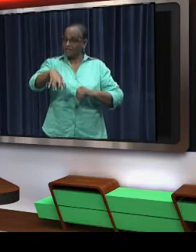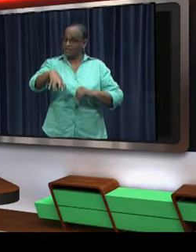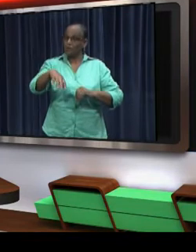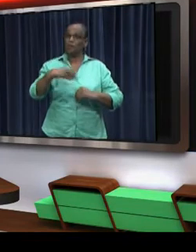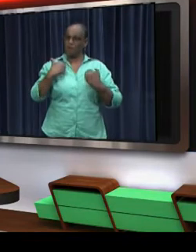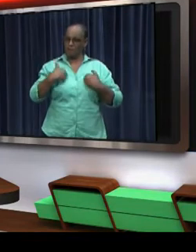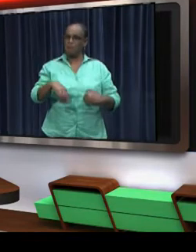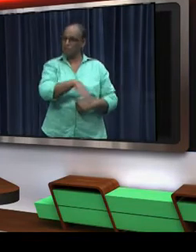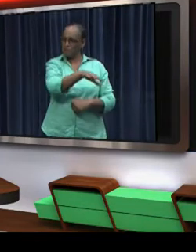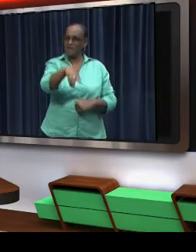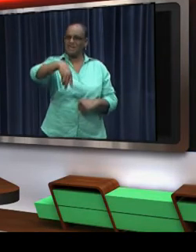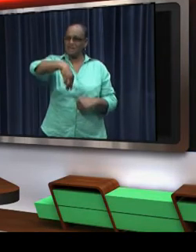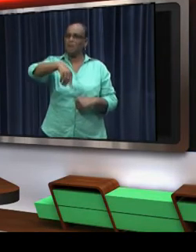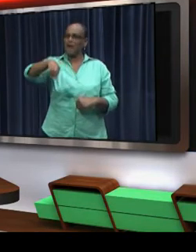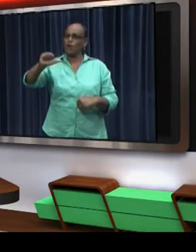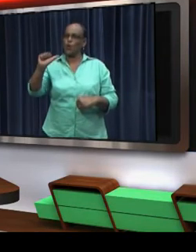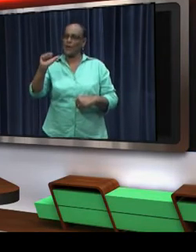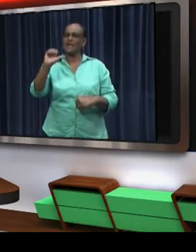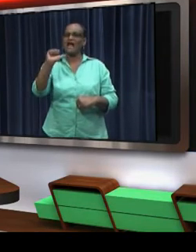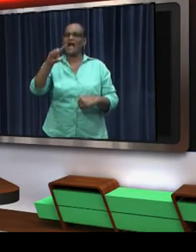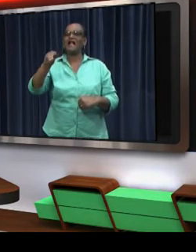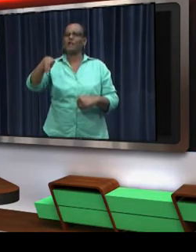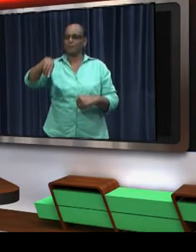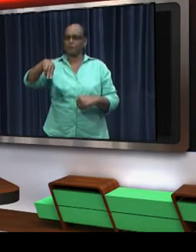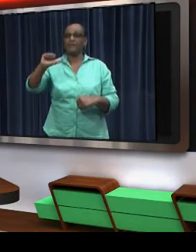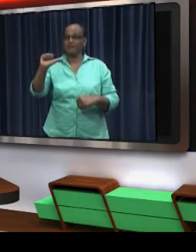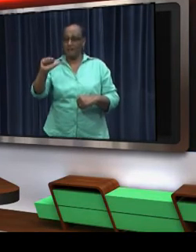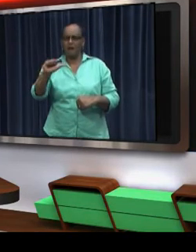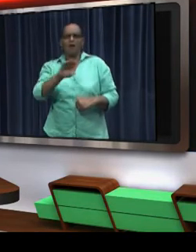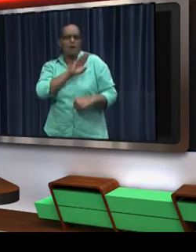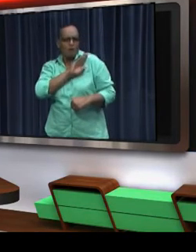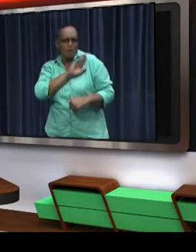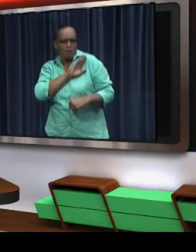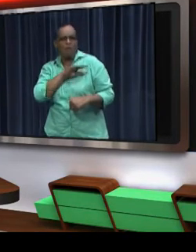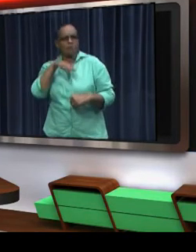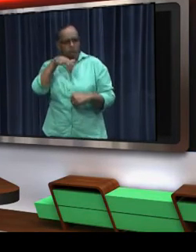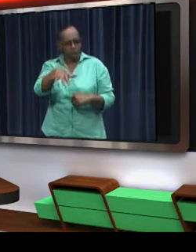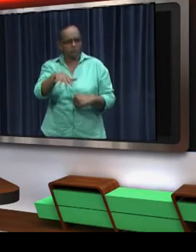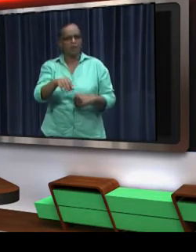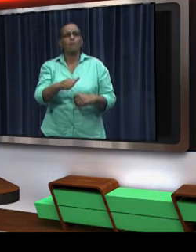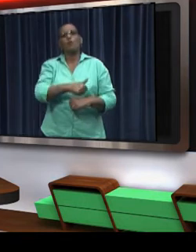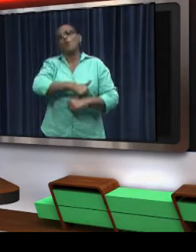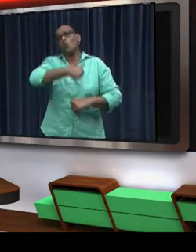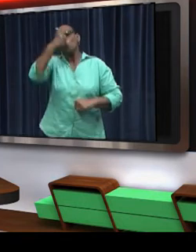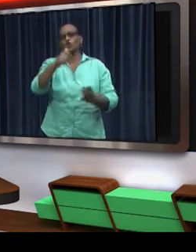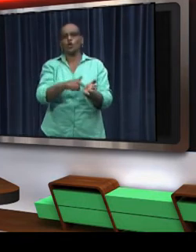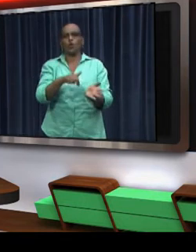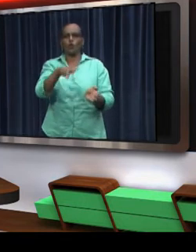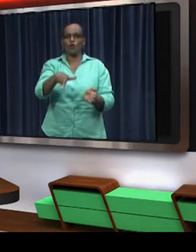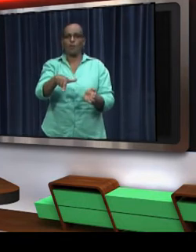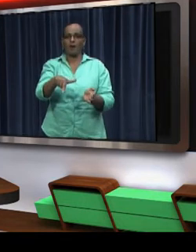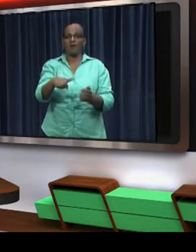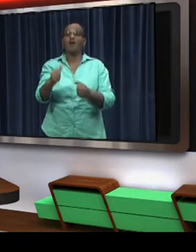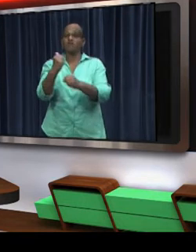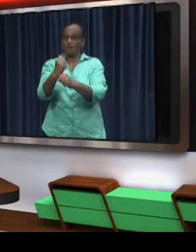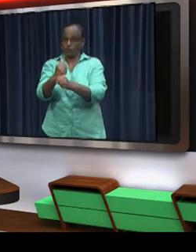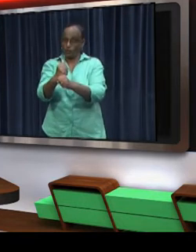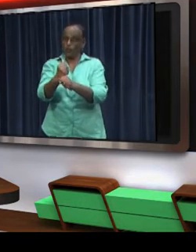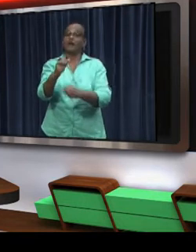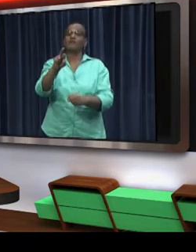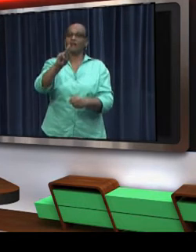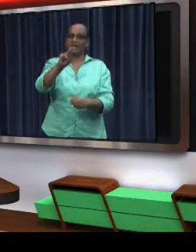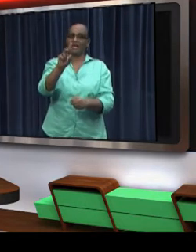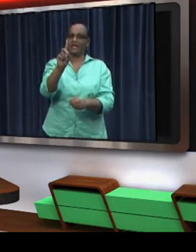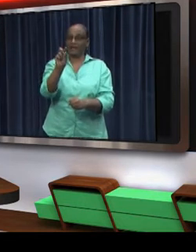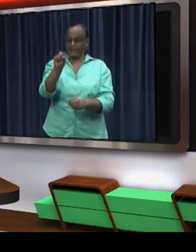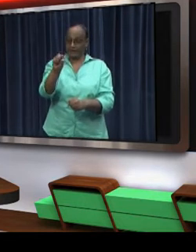district of Marowena, especially Albina, have the opportunity to make maximum use of the services